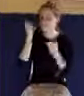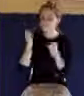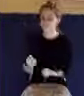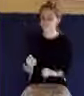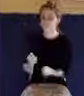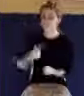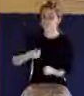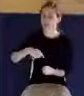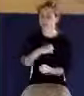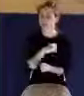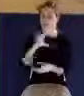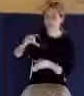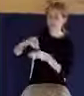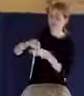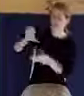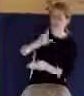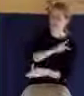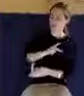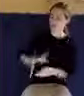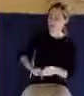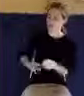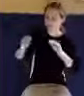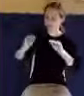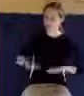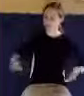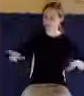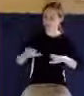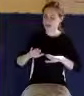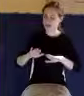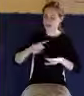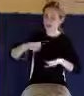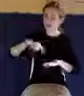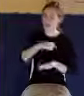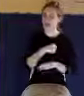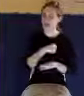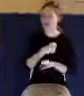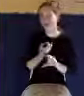in the kingdom, that we're on board the ark,